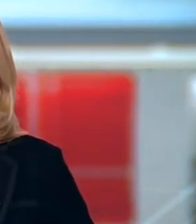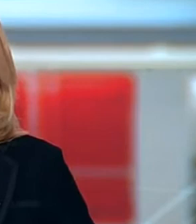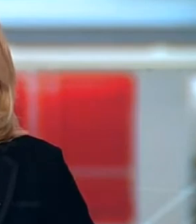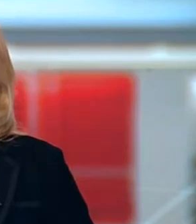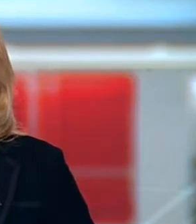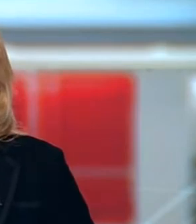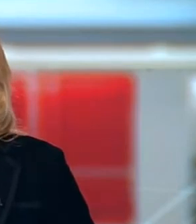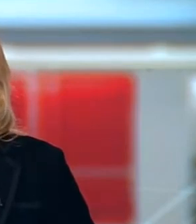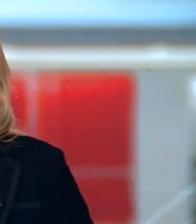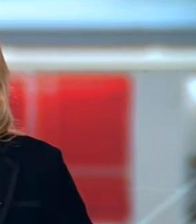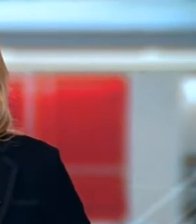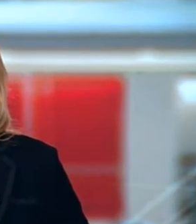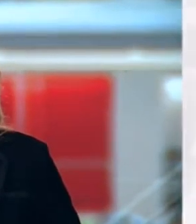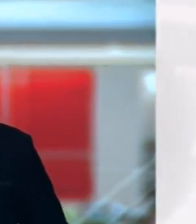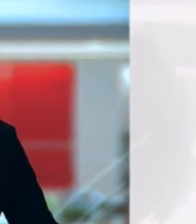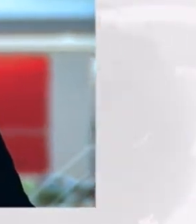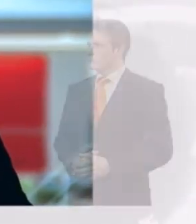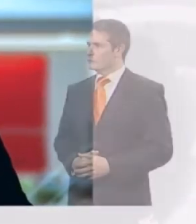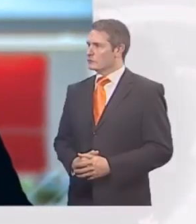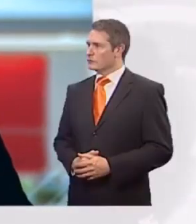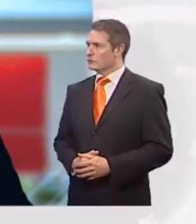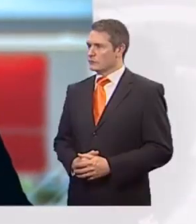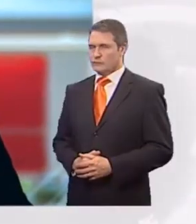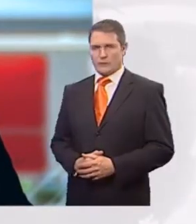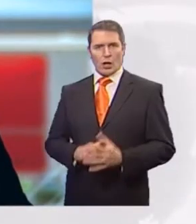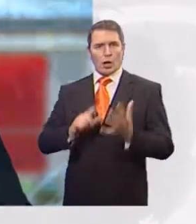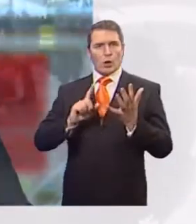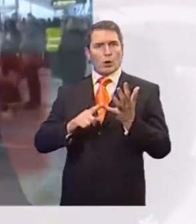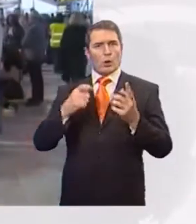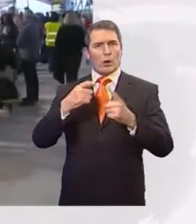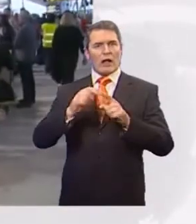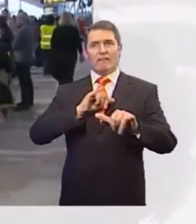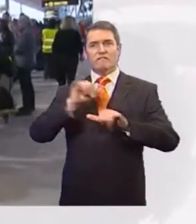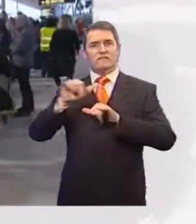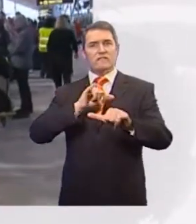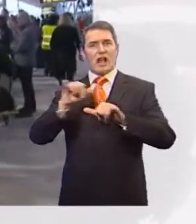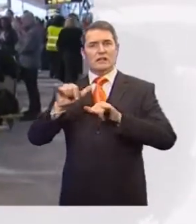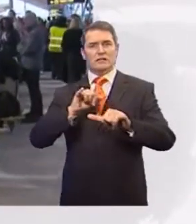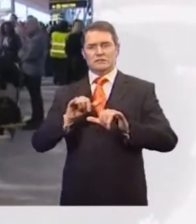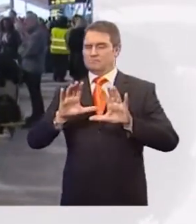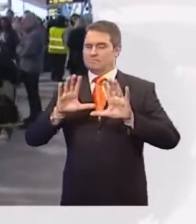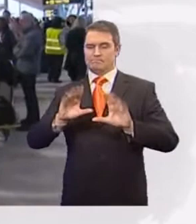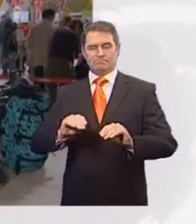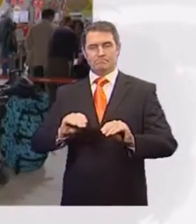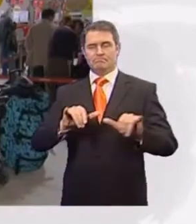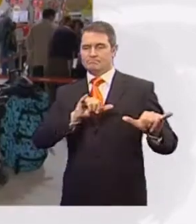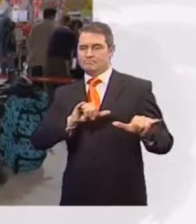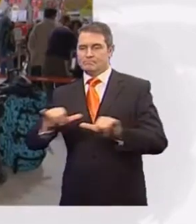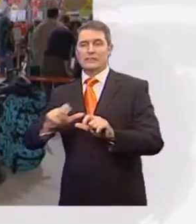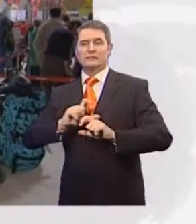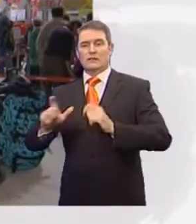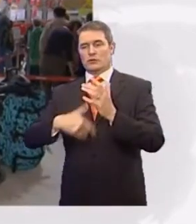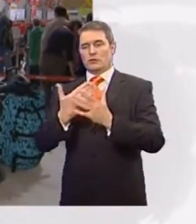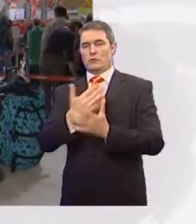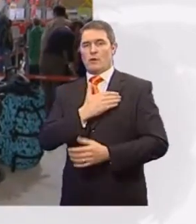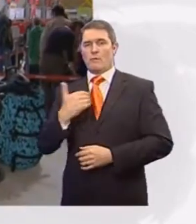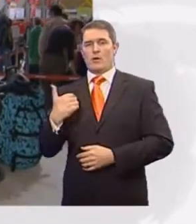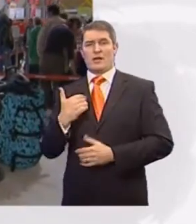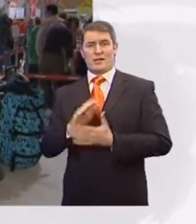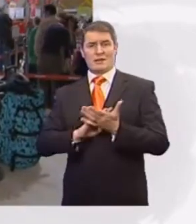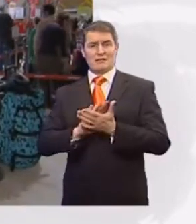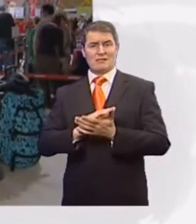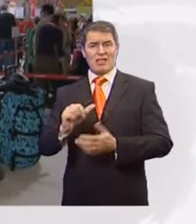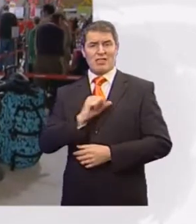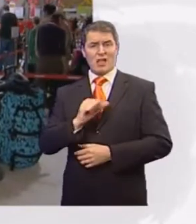Most flights to and from the UK remain grounded until tomorrow morning at the earliest. Hundreds of thousands of passengers, both